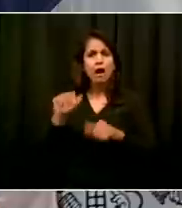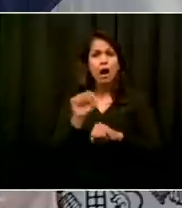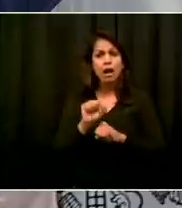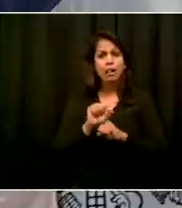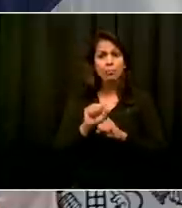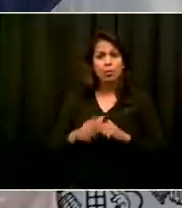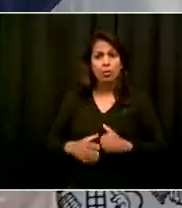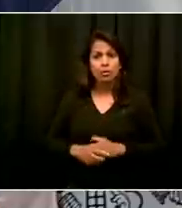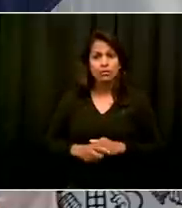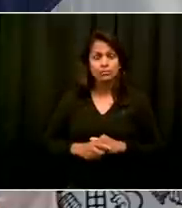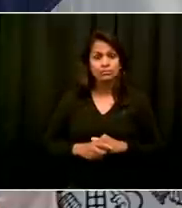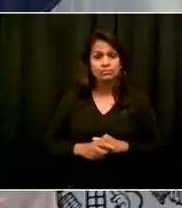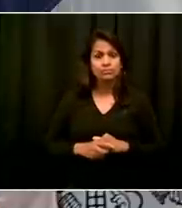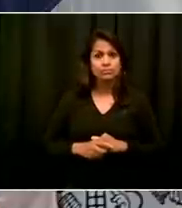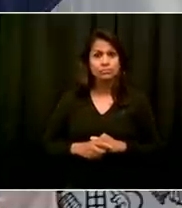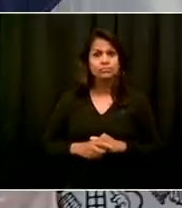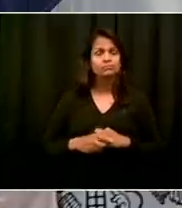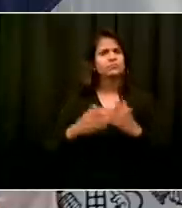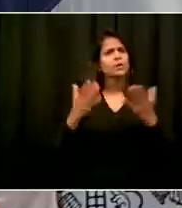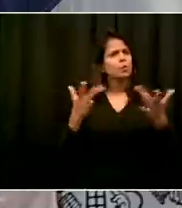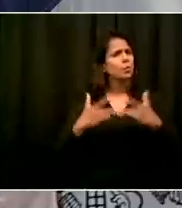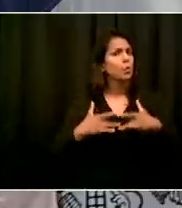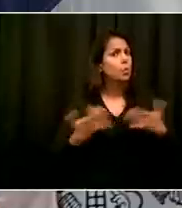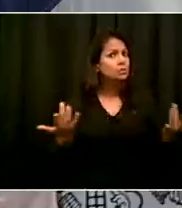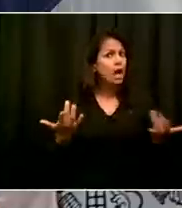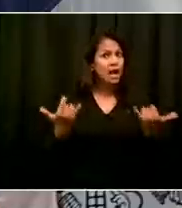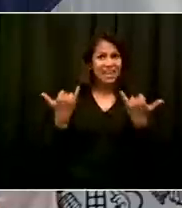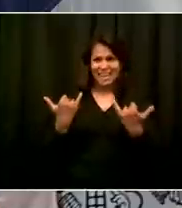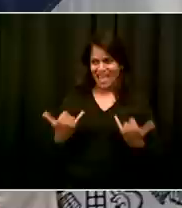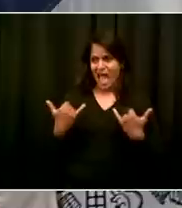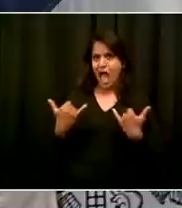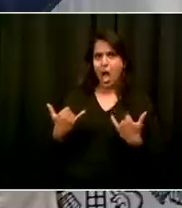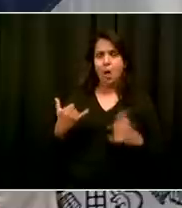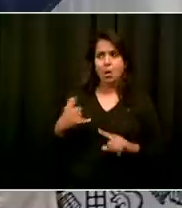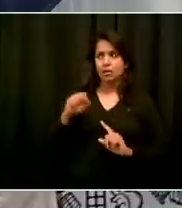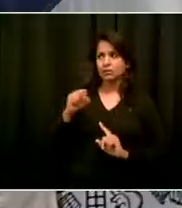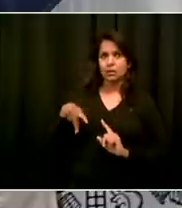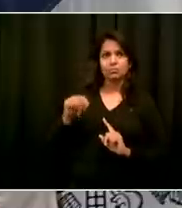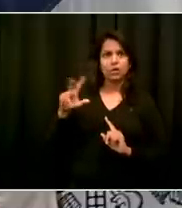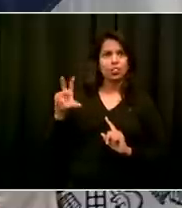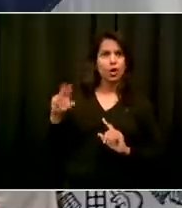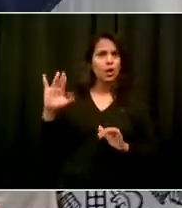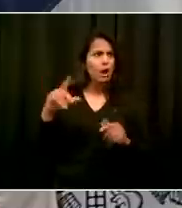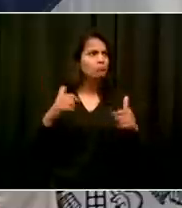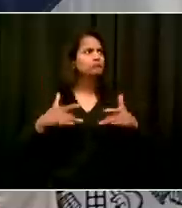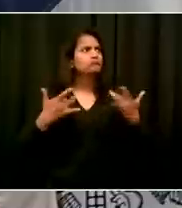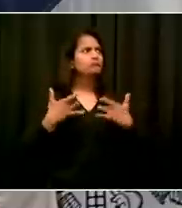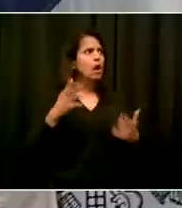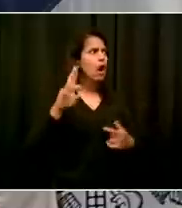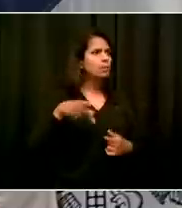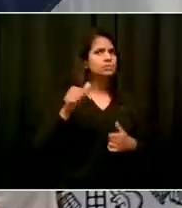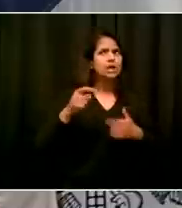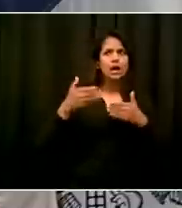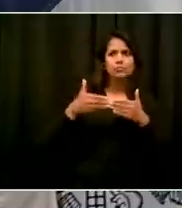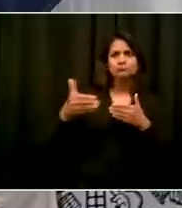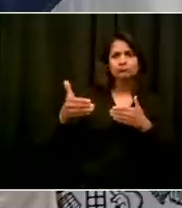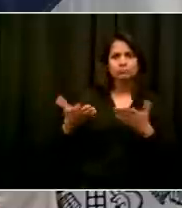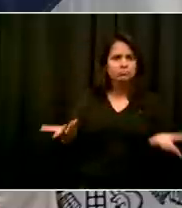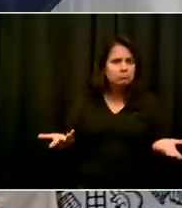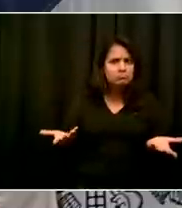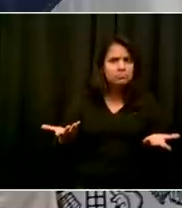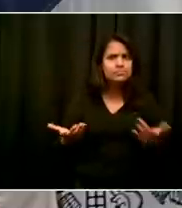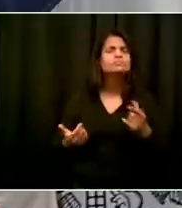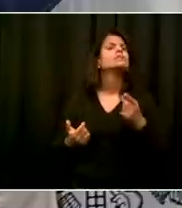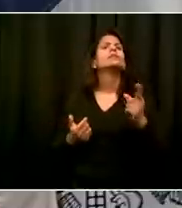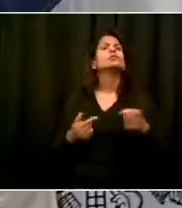Where is the city on that? I know you've been talking to labor leaders. You know, I think the